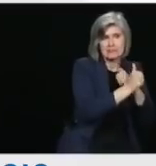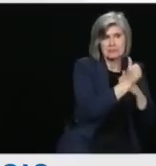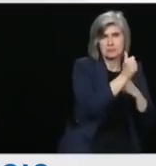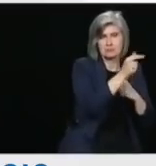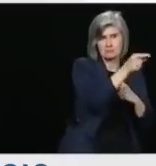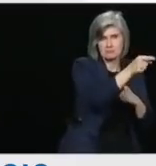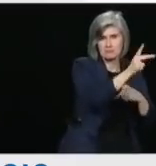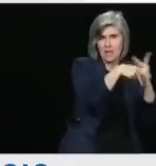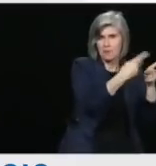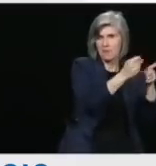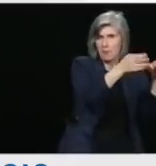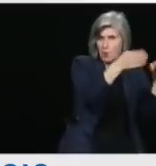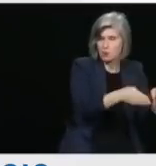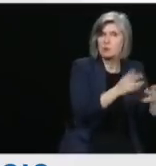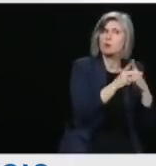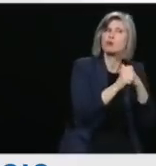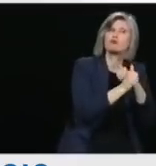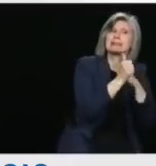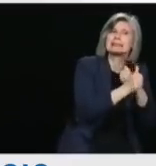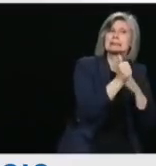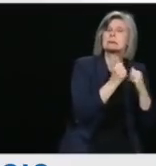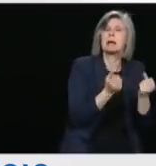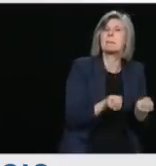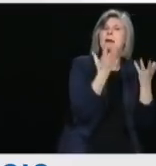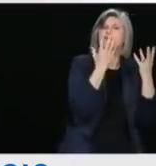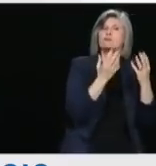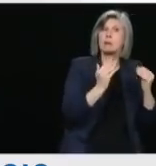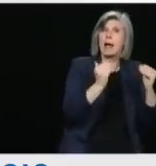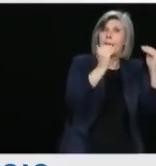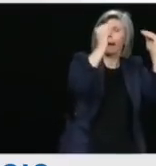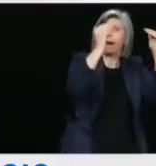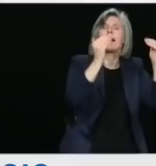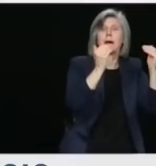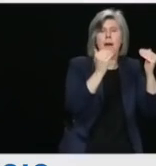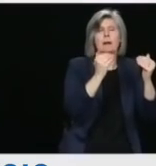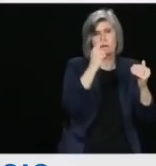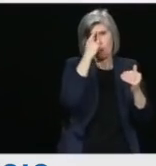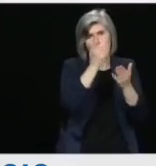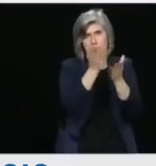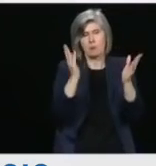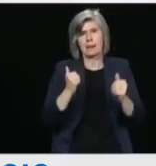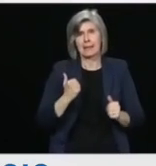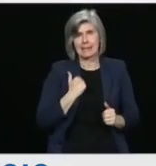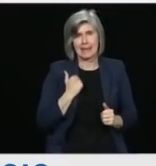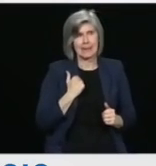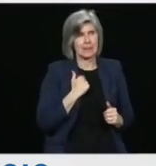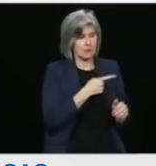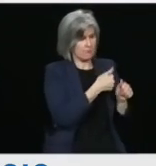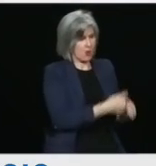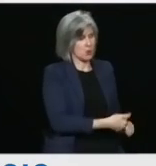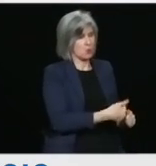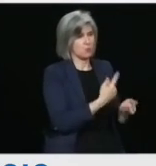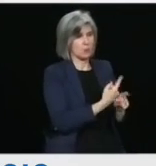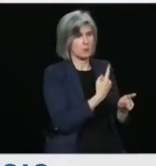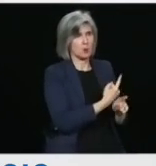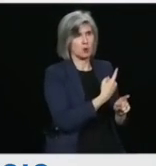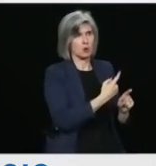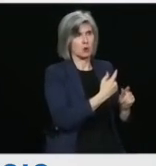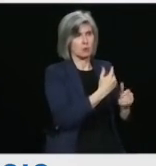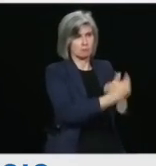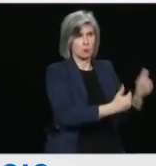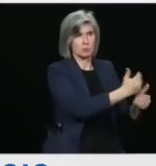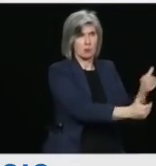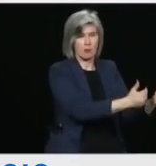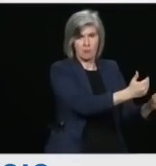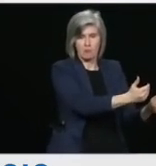on the procedure and protocol that existed at the time to carry out this operation, always under the notion that,